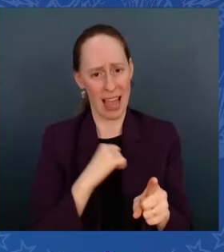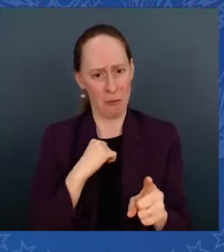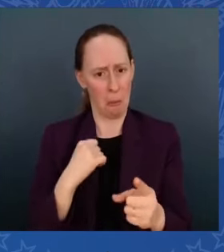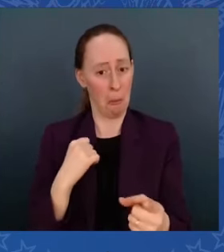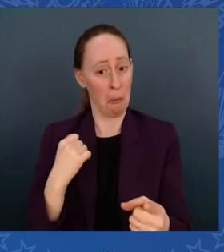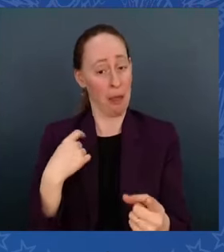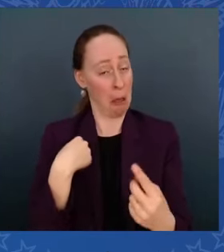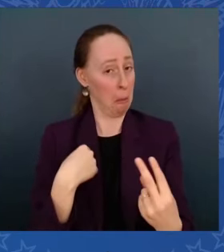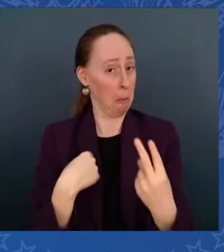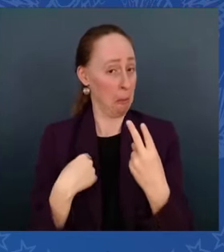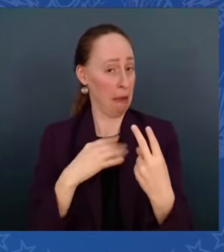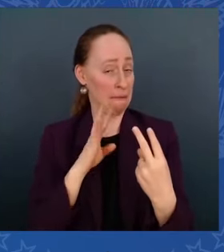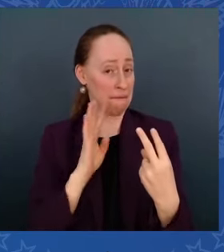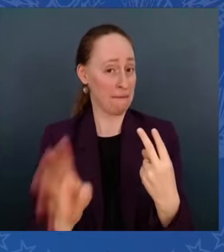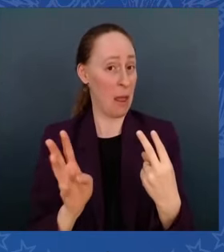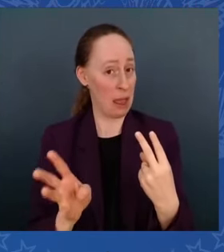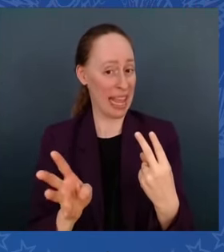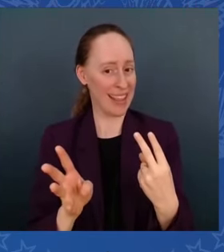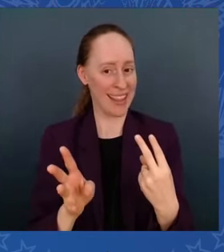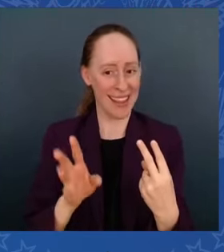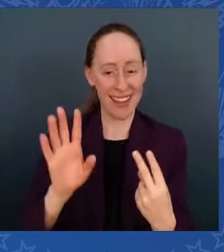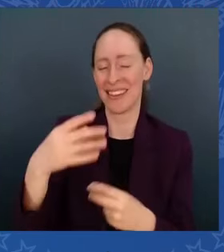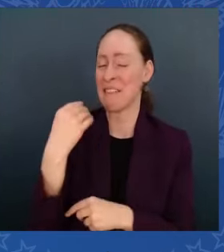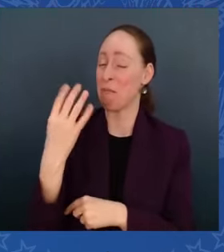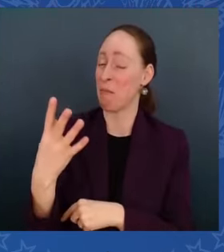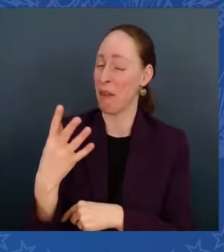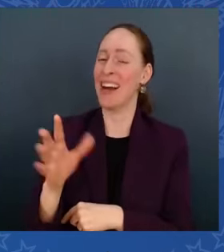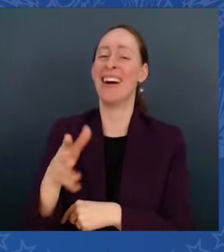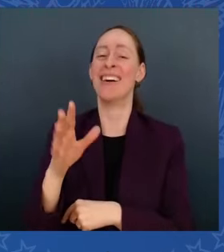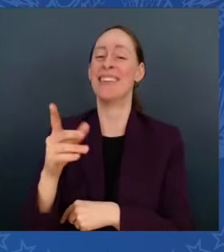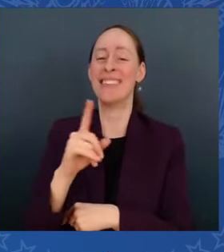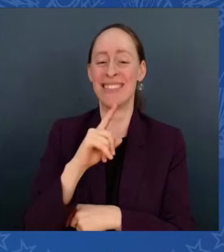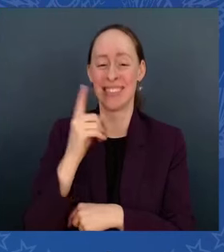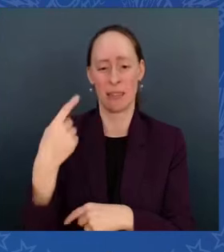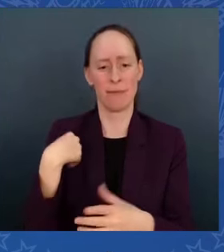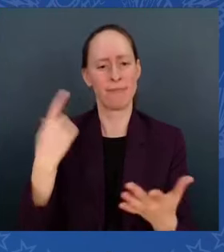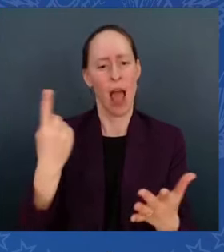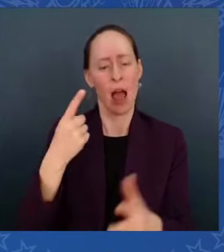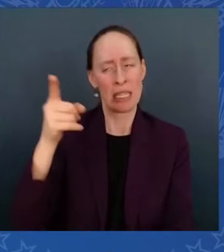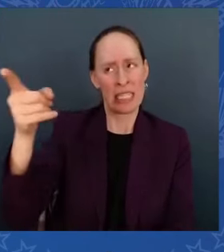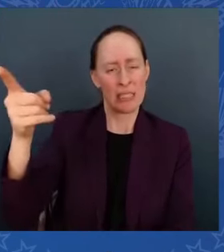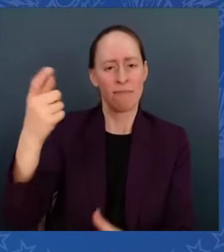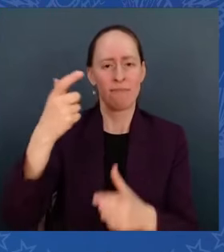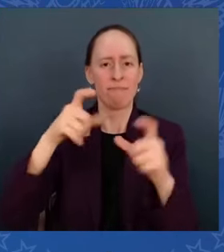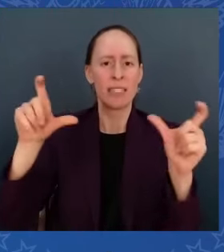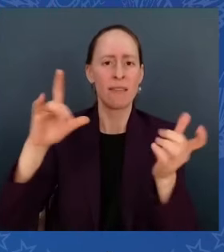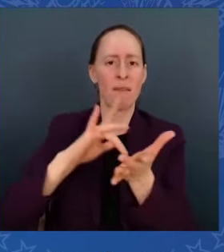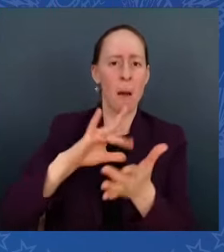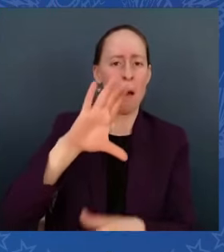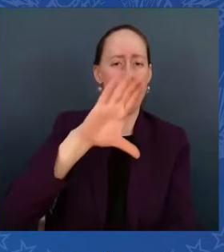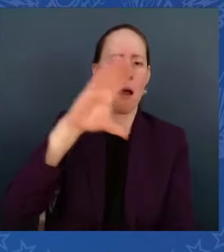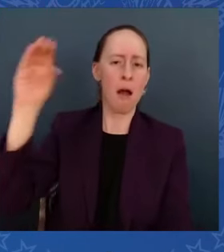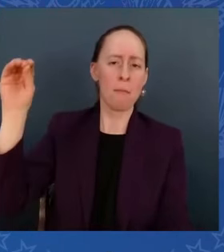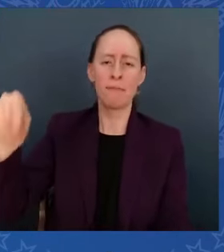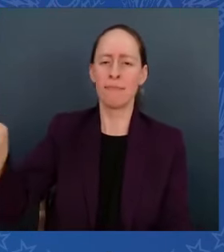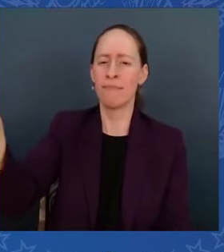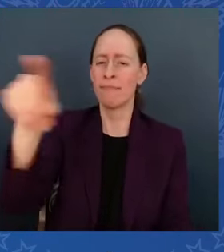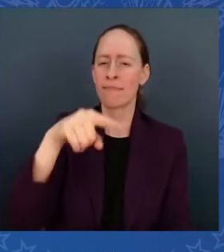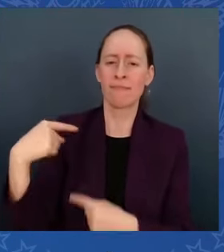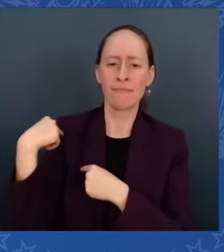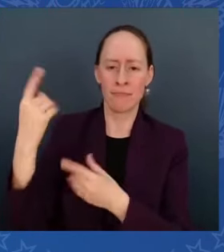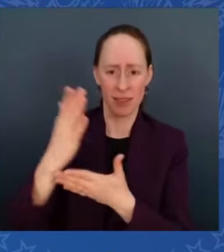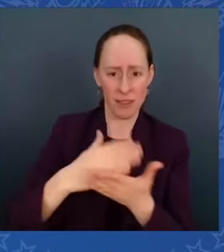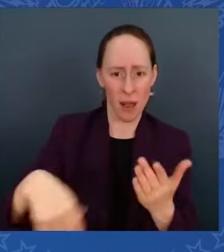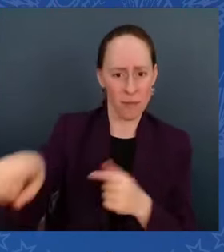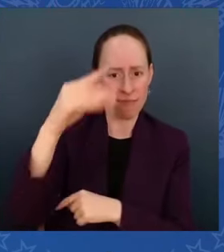We're taking on Big Pharma. You know, if any of you have a prescription that has to be filled — I can put you in Air Force